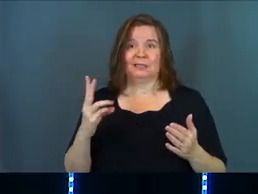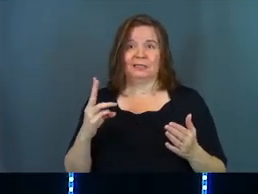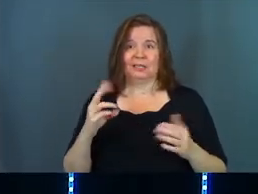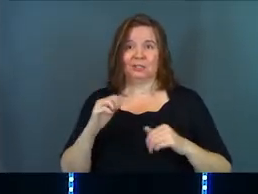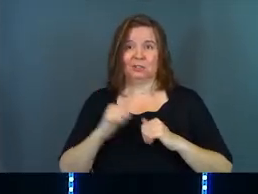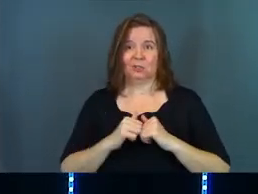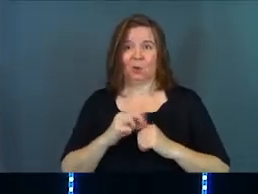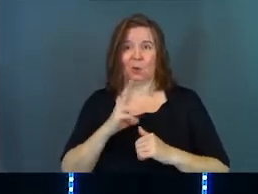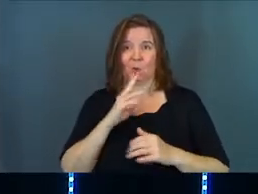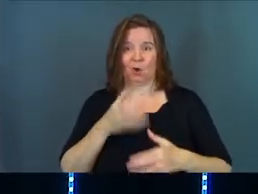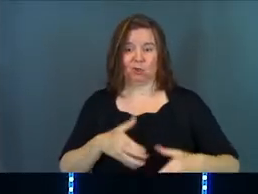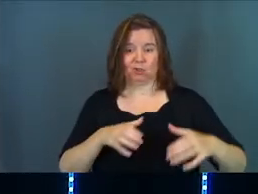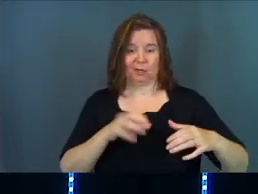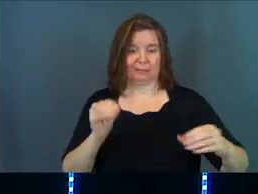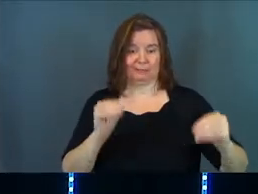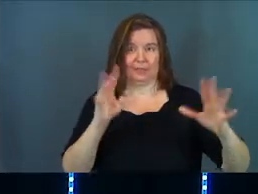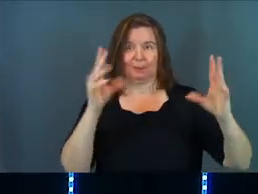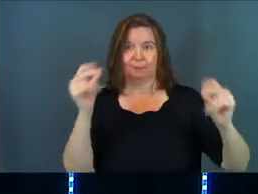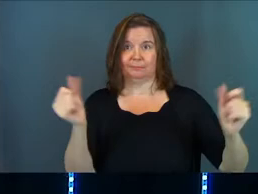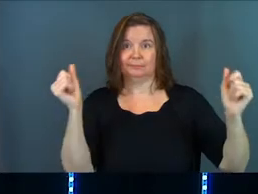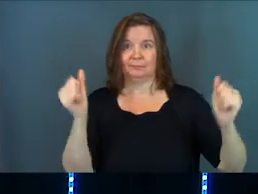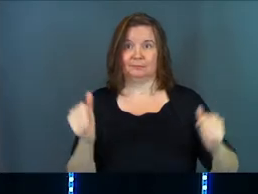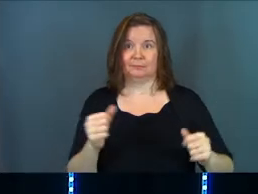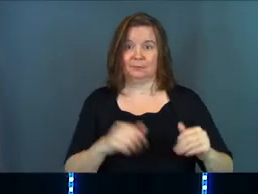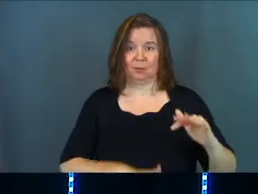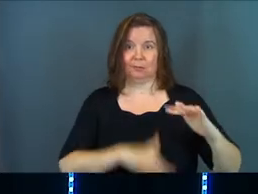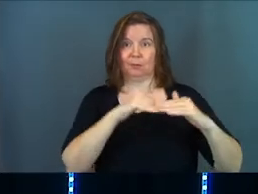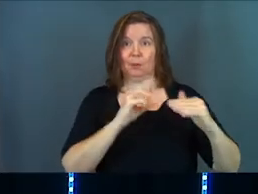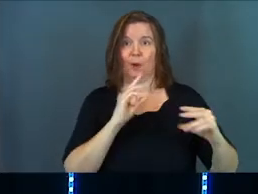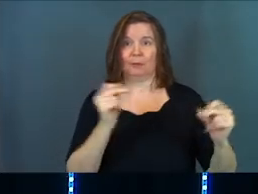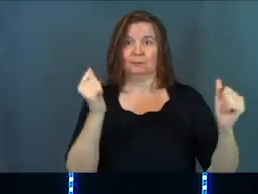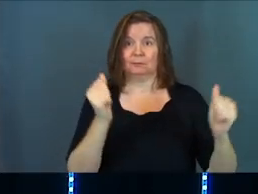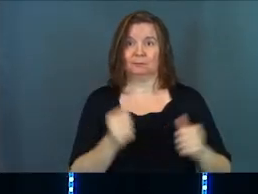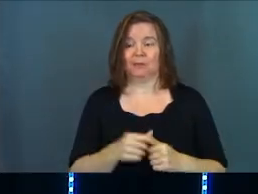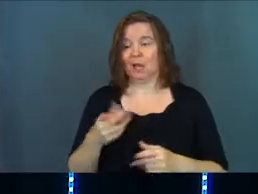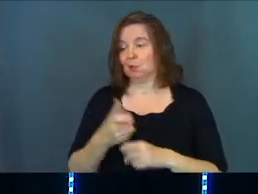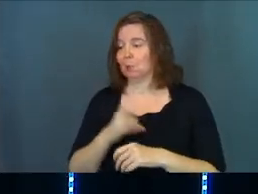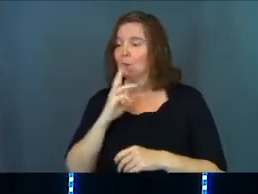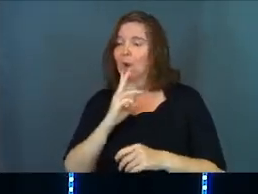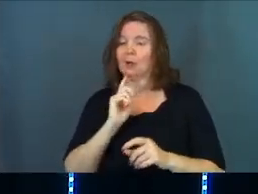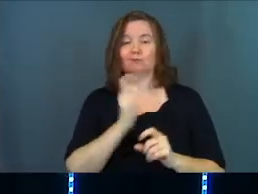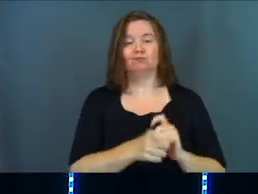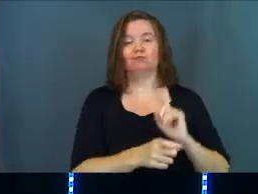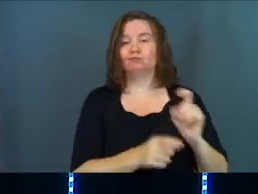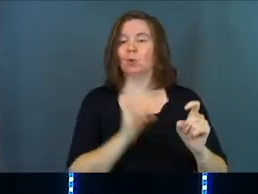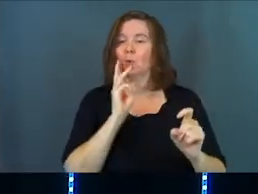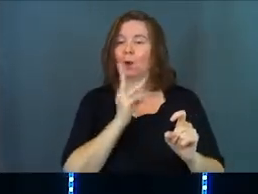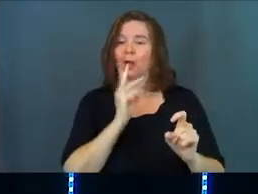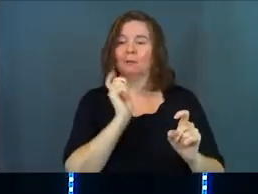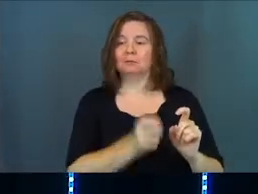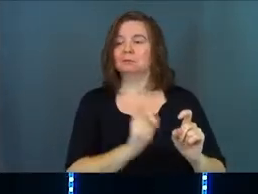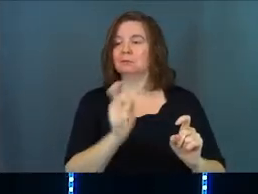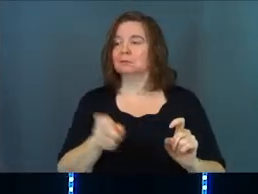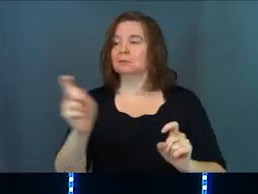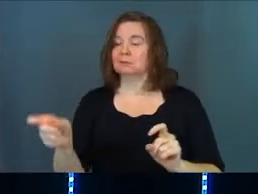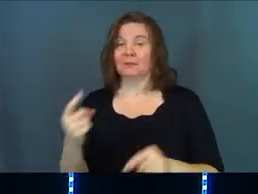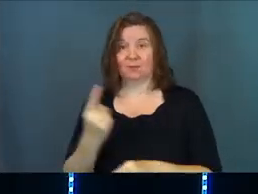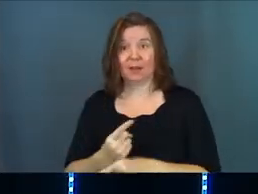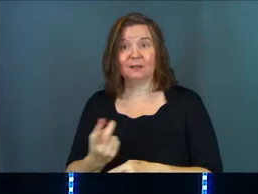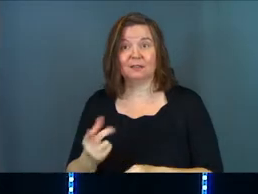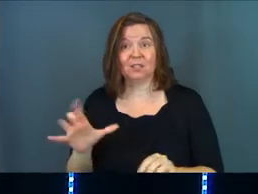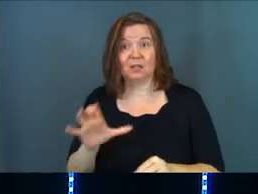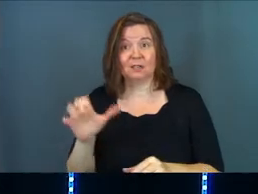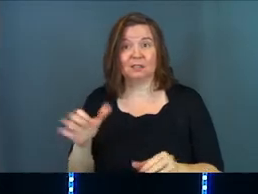water jars that he could have zapped them. Wine. And you get wine. And you get wine. Right?